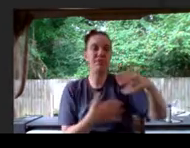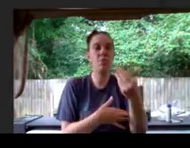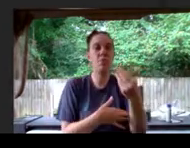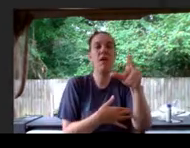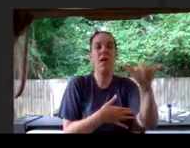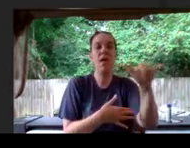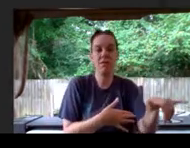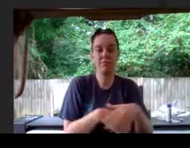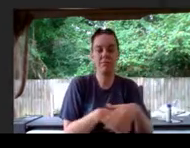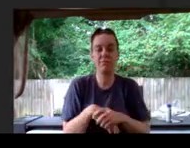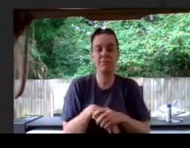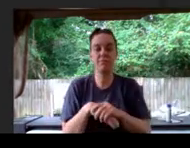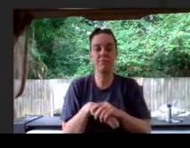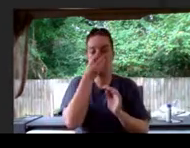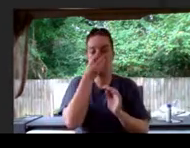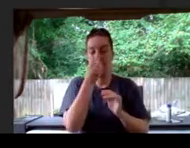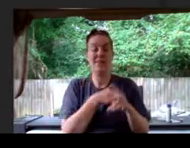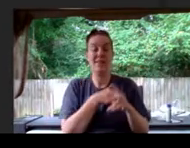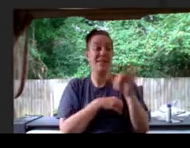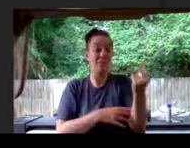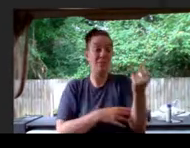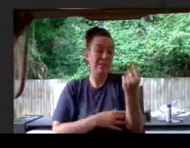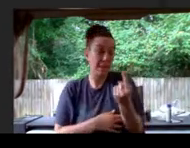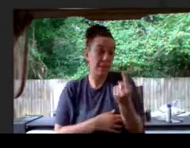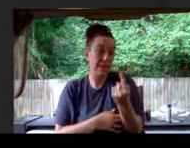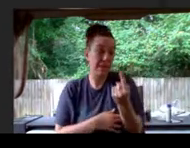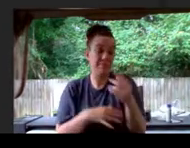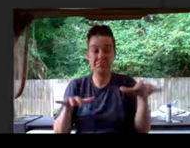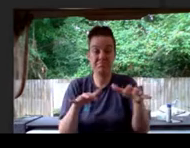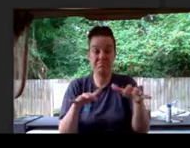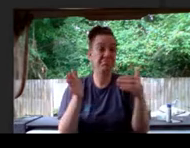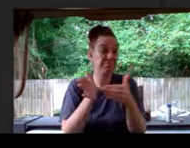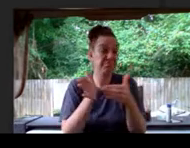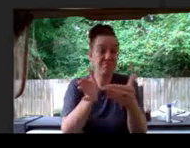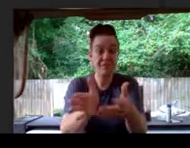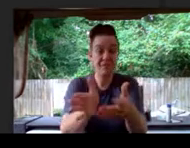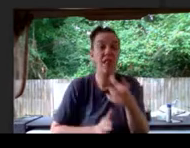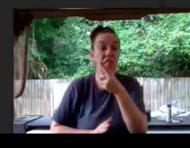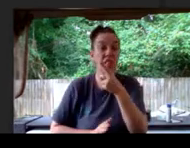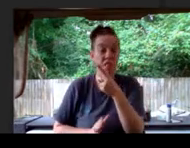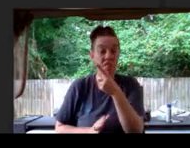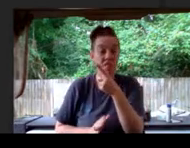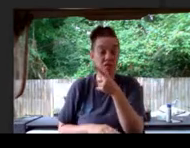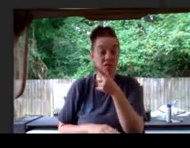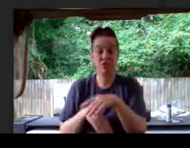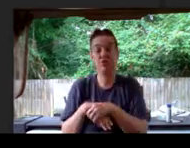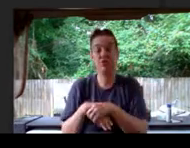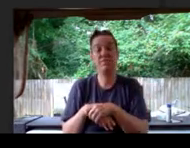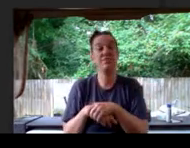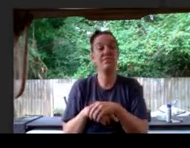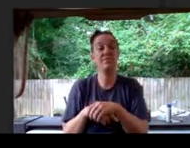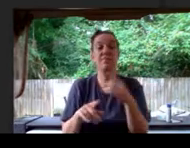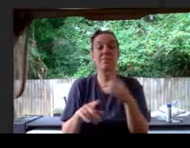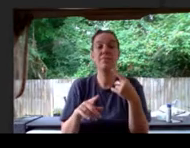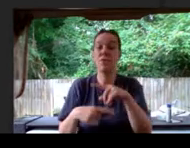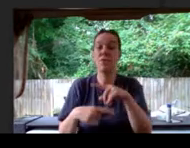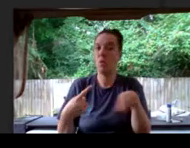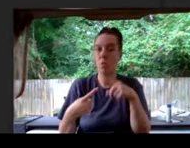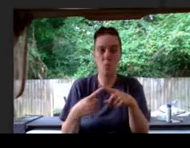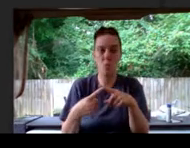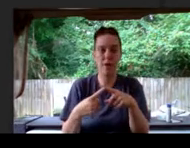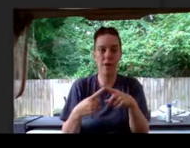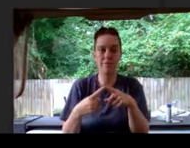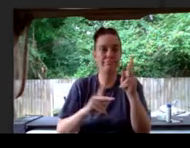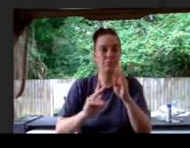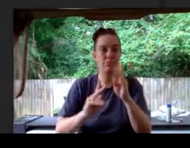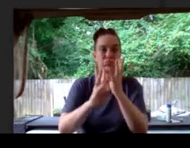which was something they often did at lunch. When things got busy, they